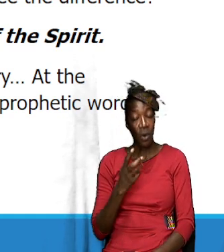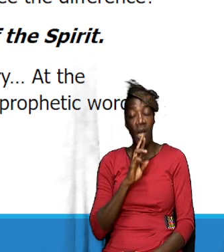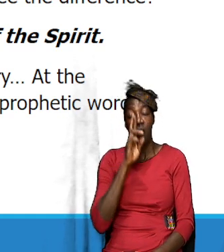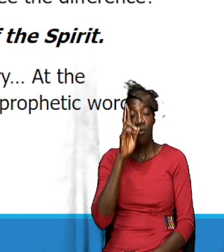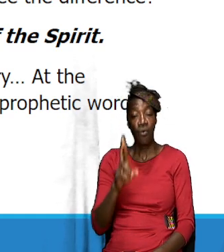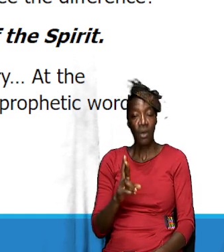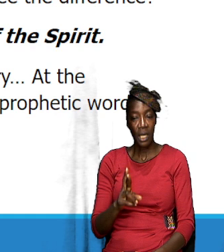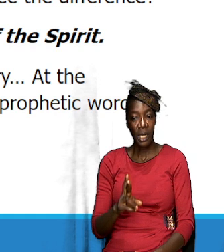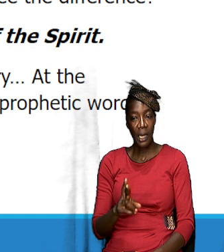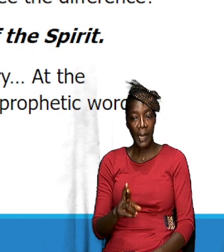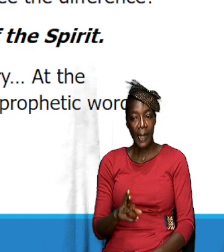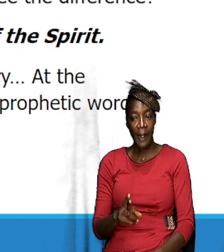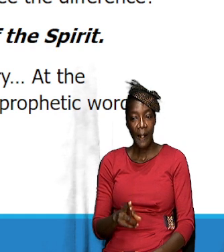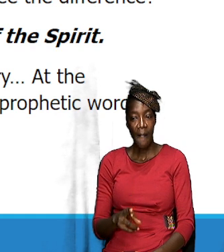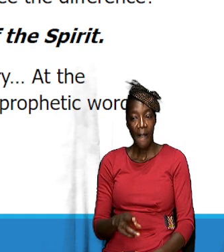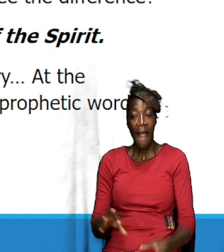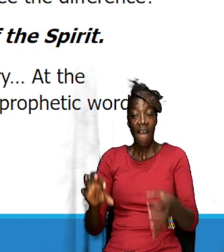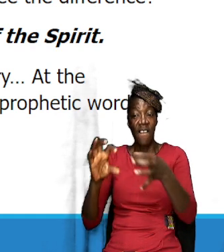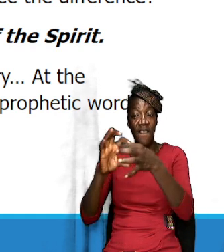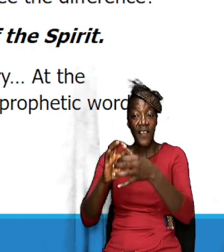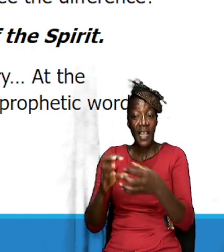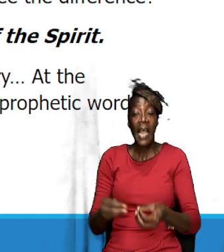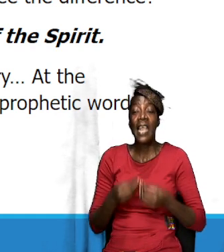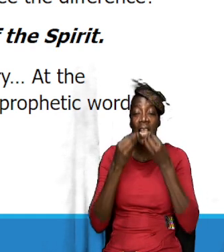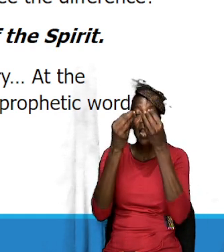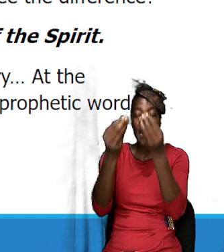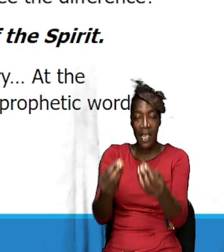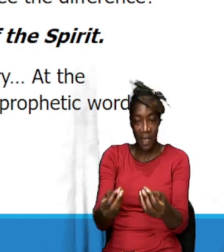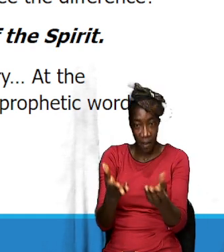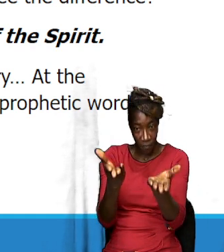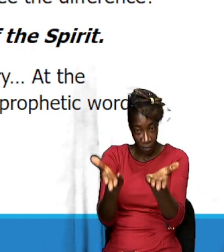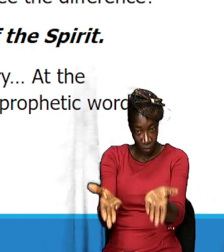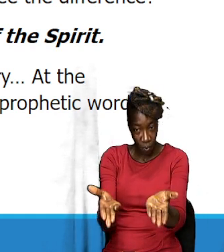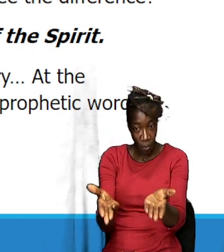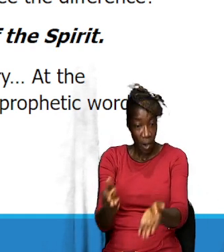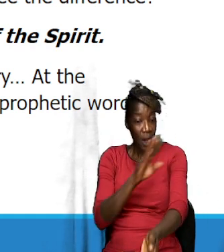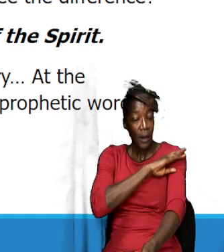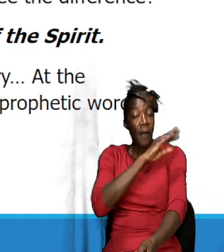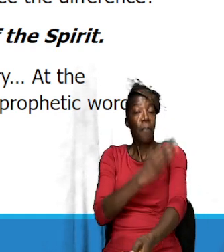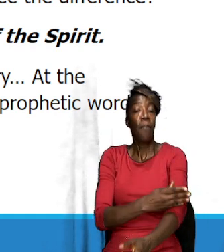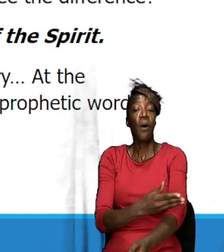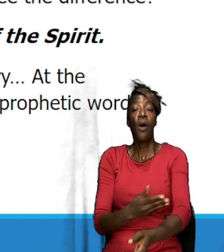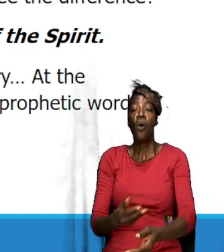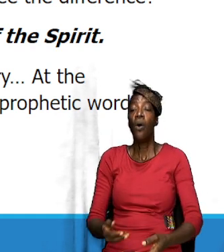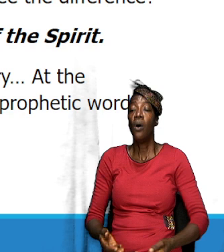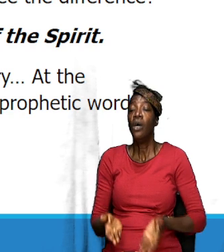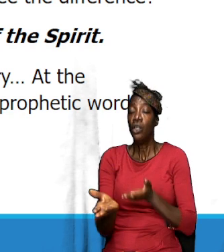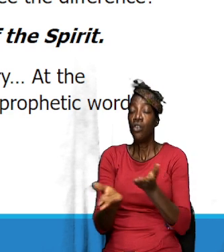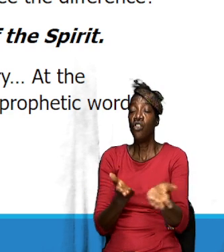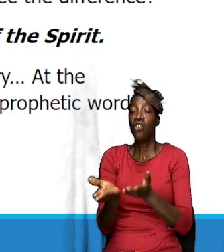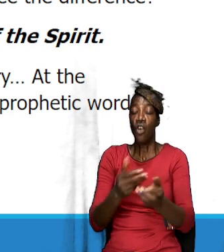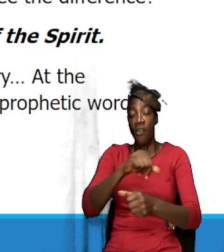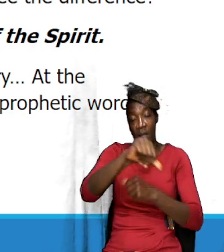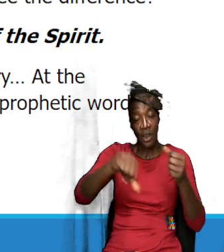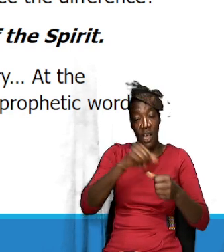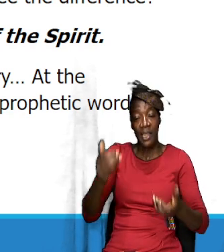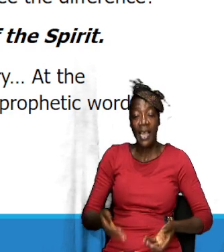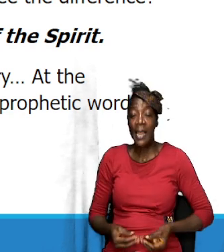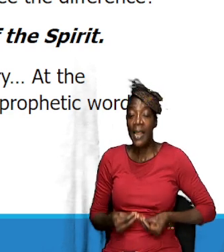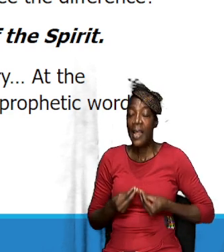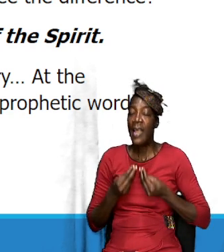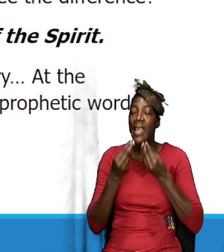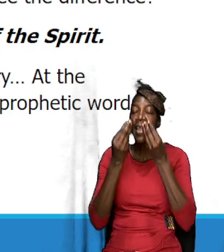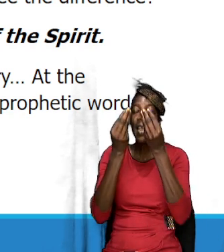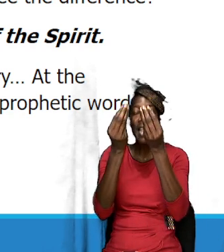equipped us to serve and the anointing gives us the ability. When we